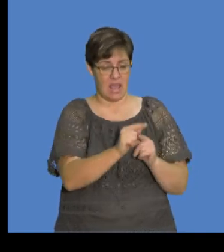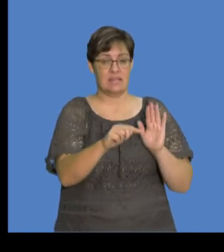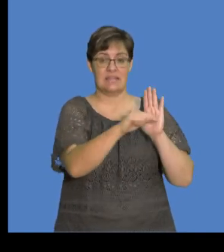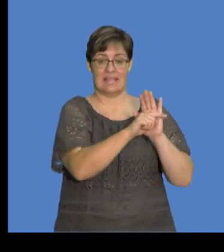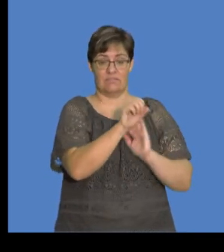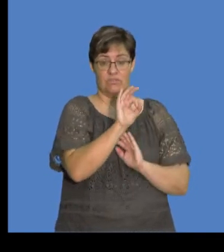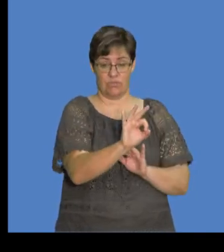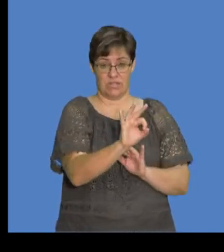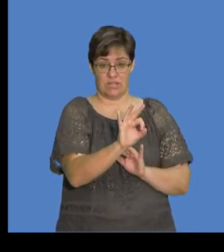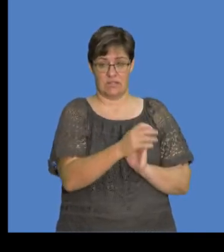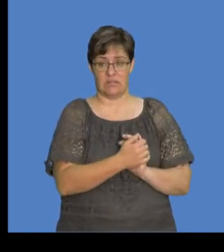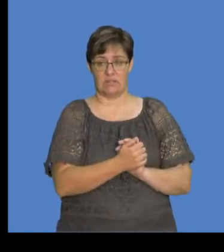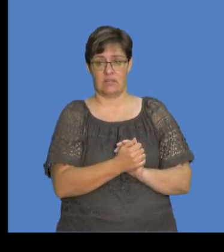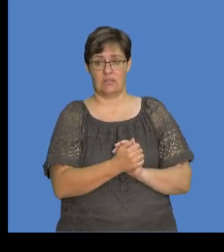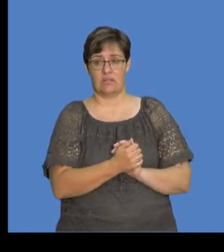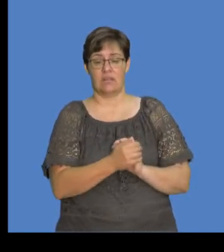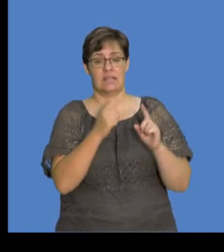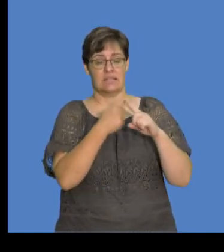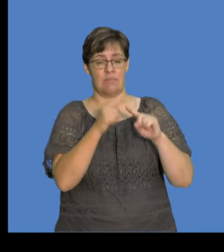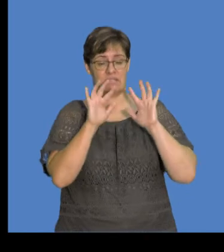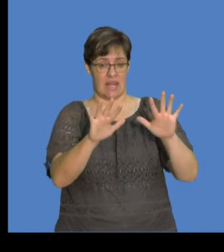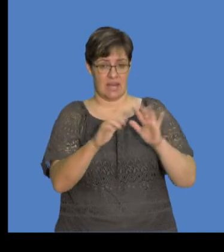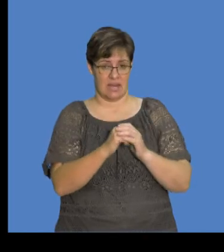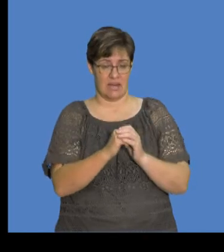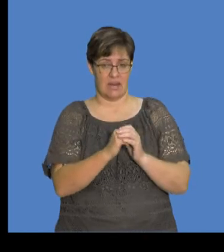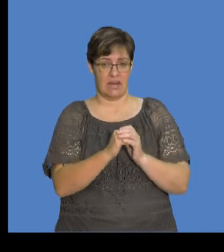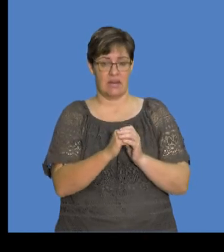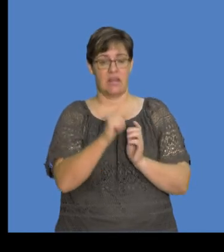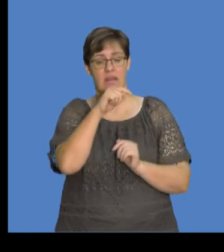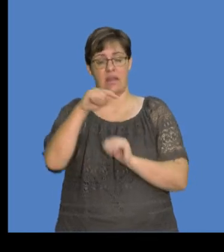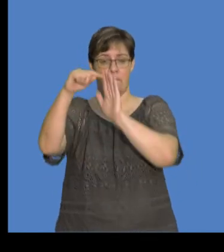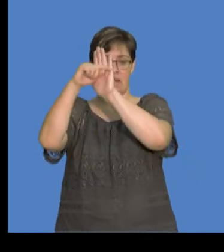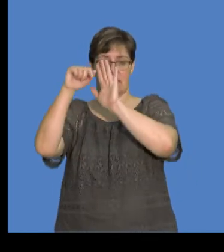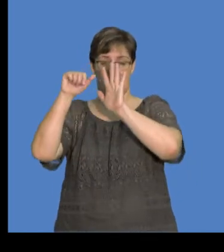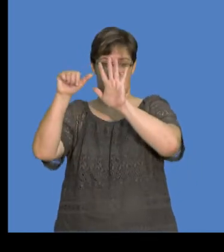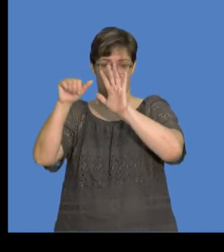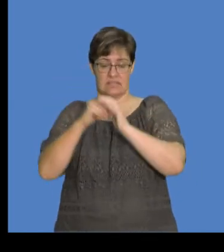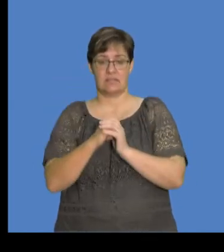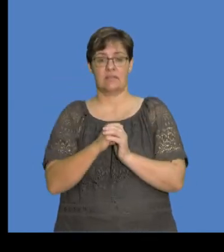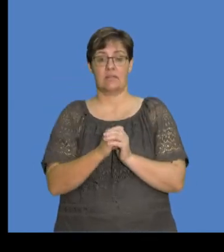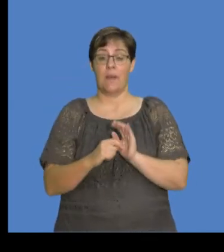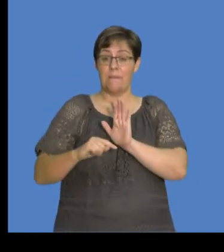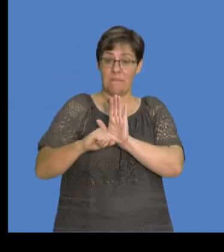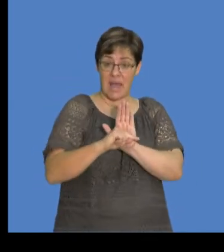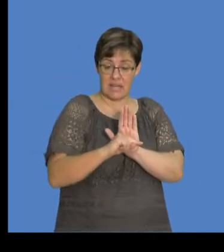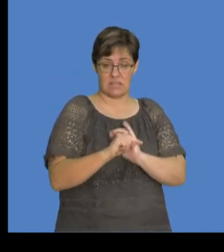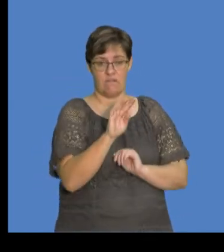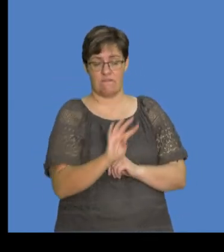It's negative 3, okay, times 10 exponent negative 6, minus